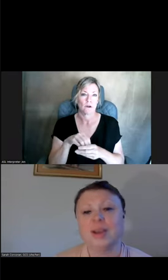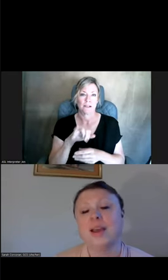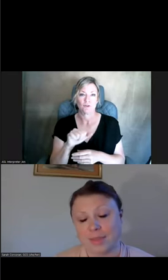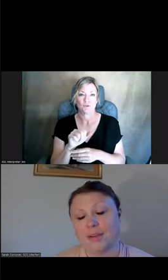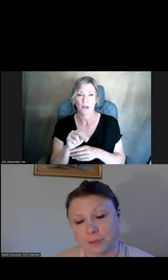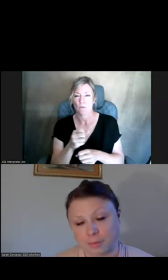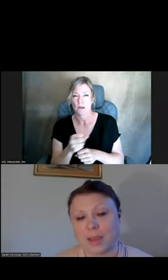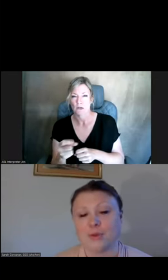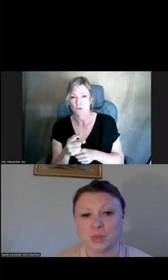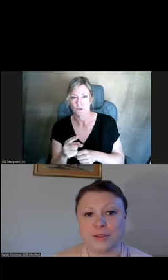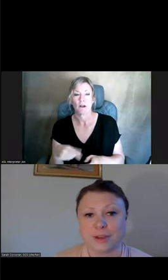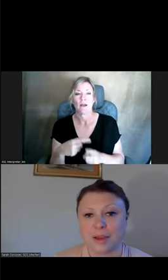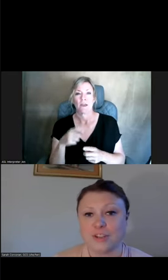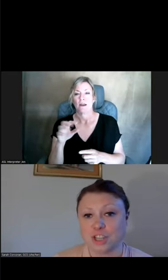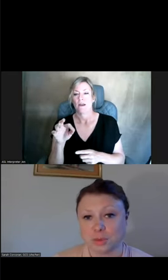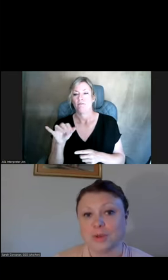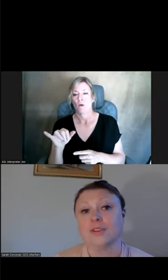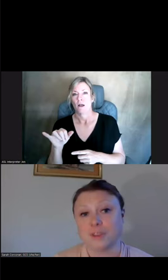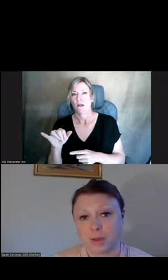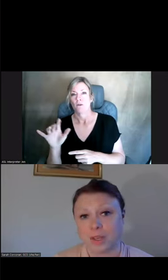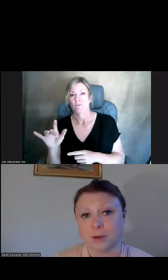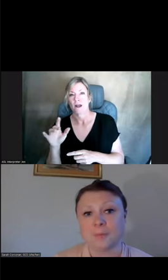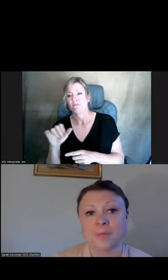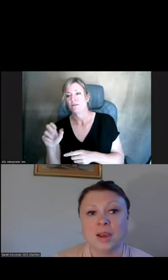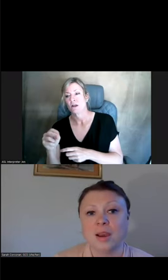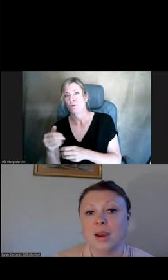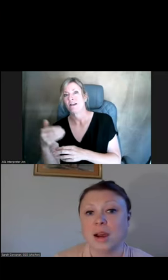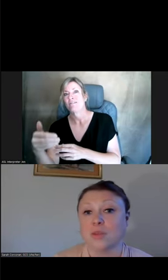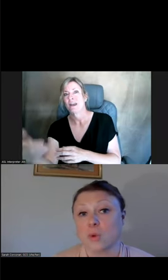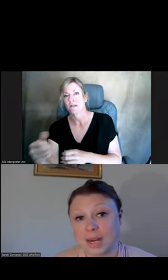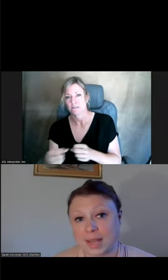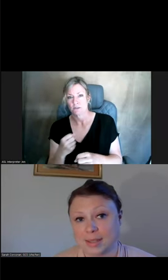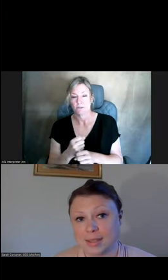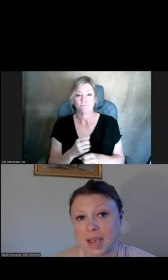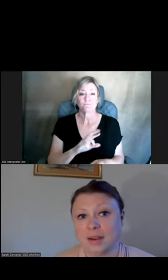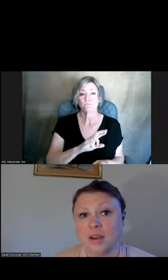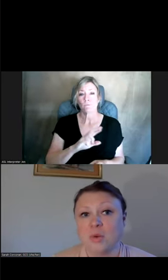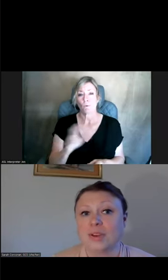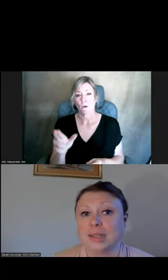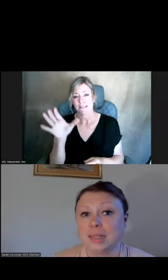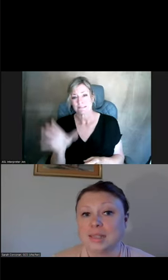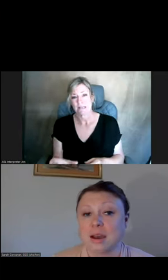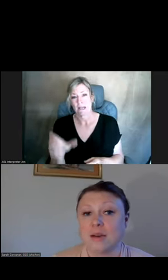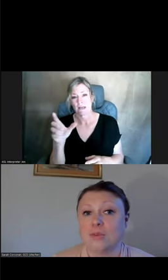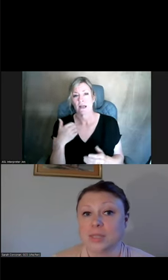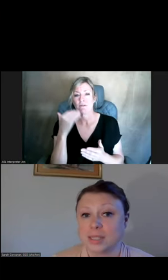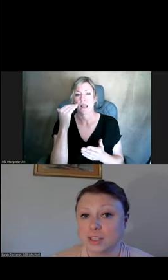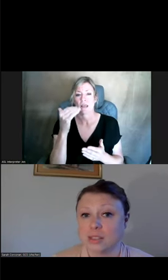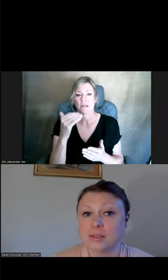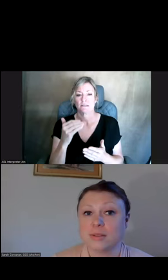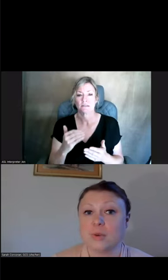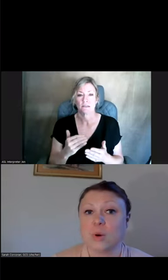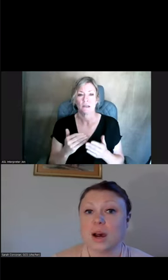next year and then for FY25 in January of the following year. On the right-hand side, we've got a list of